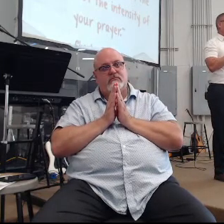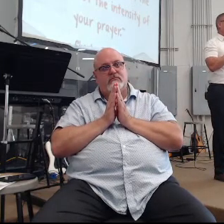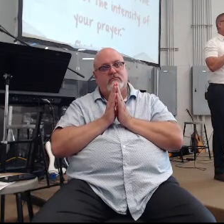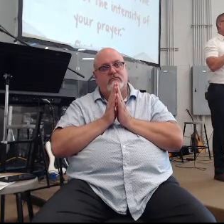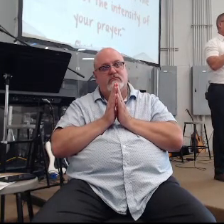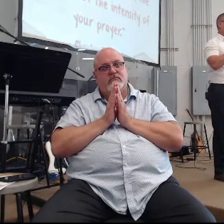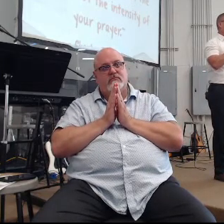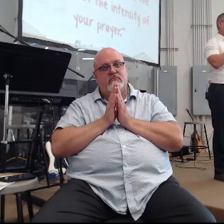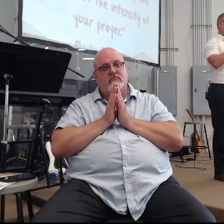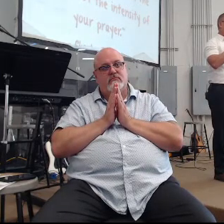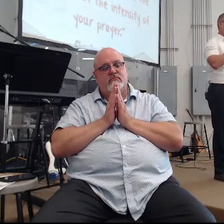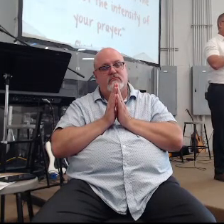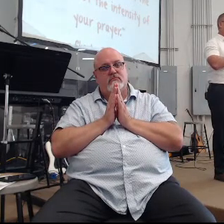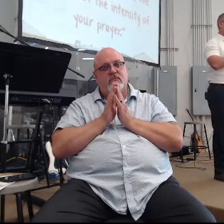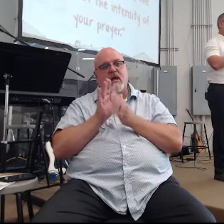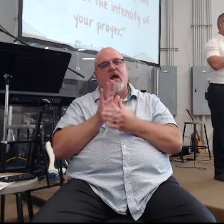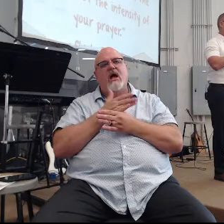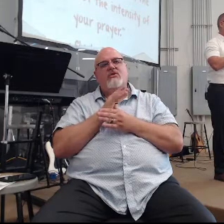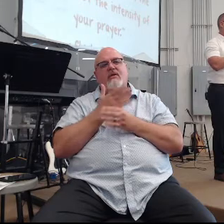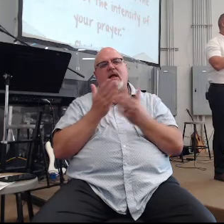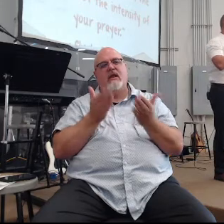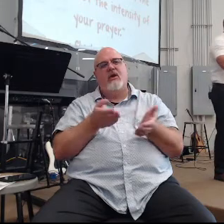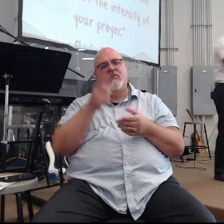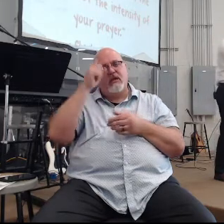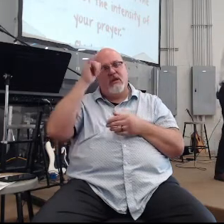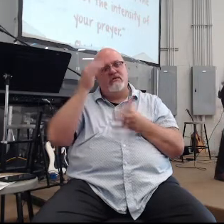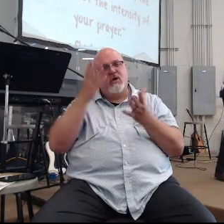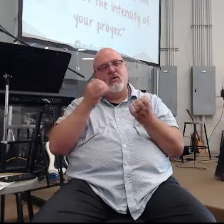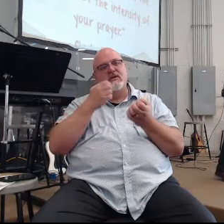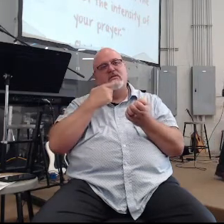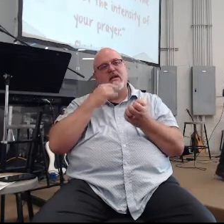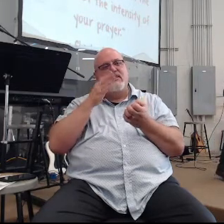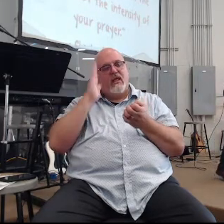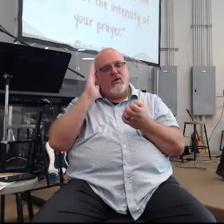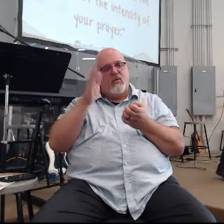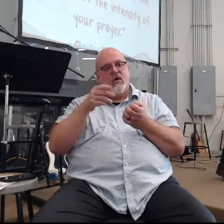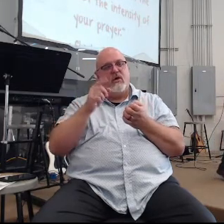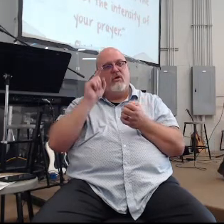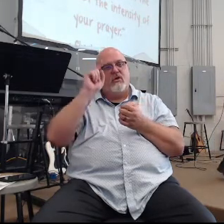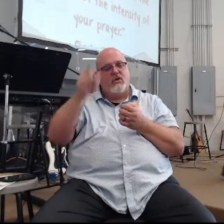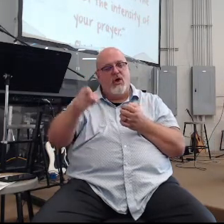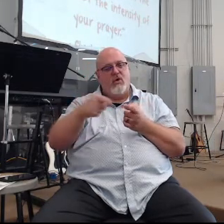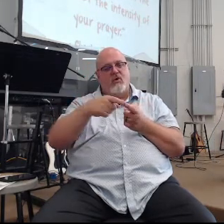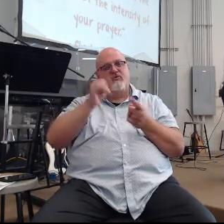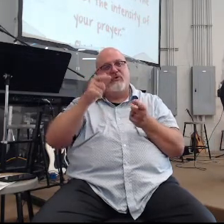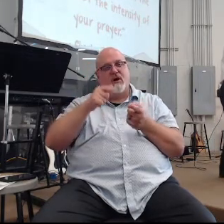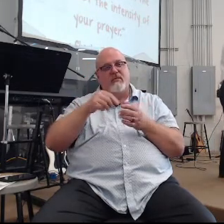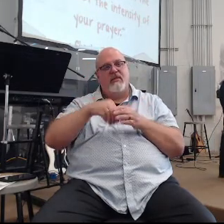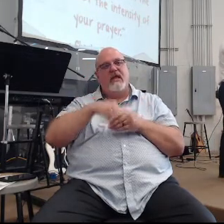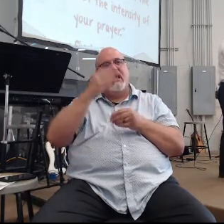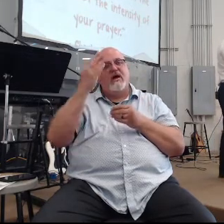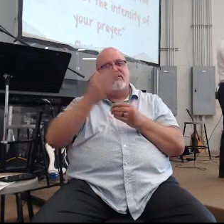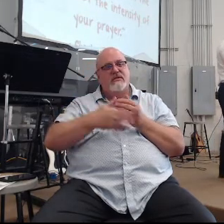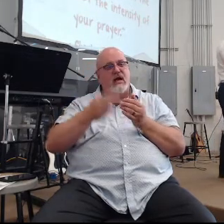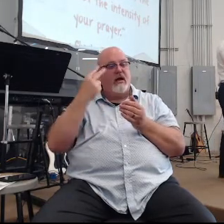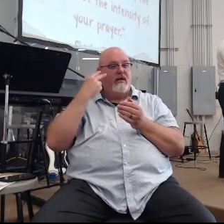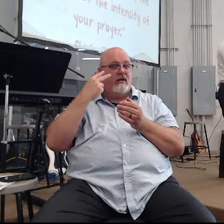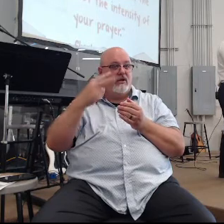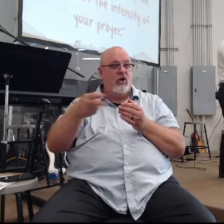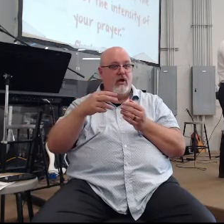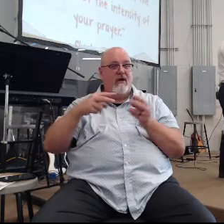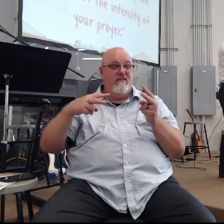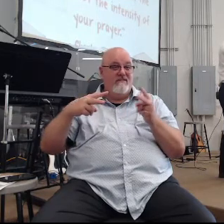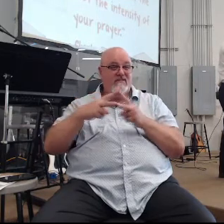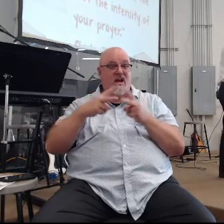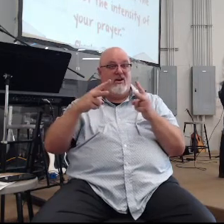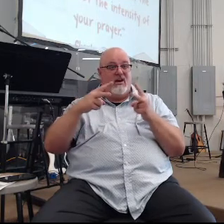now I share that here because I want to say they are going to go on and from the outside look very intense